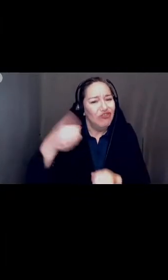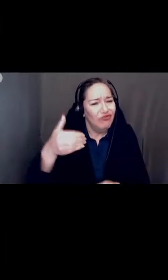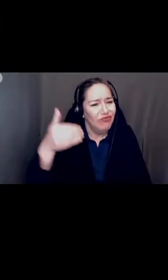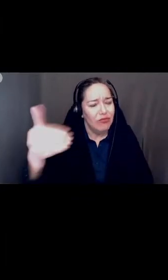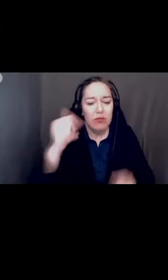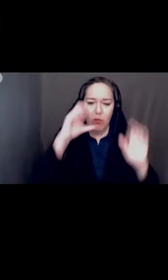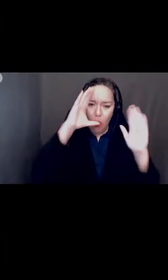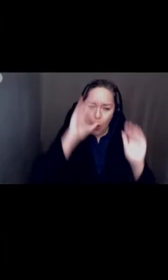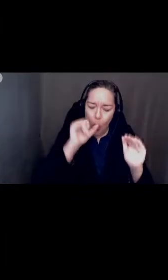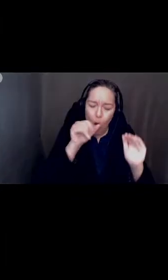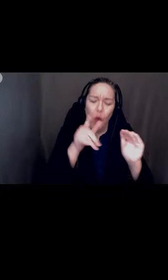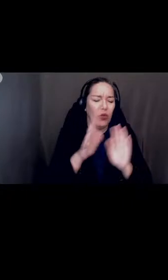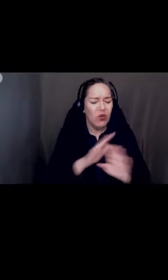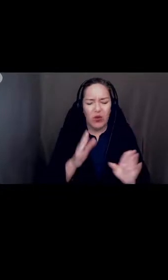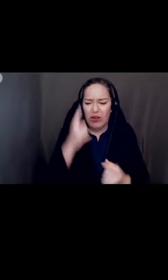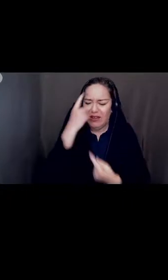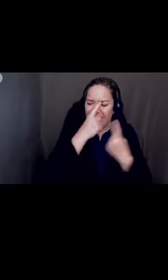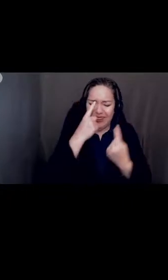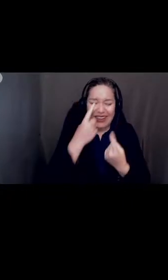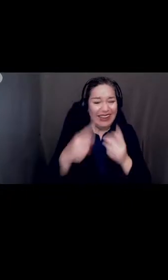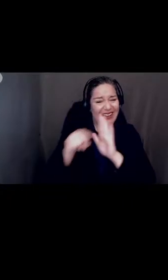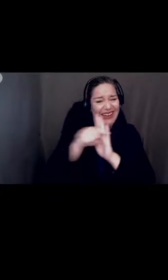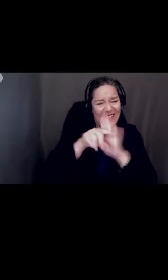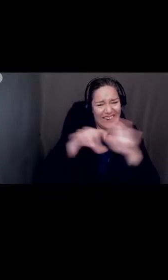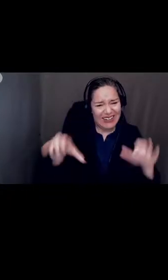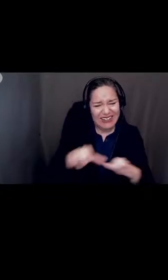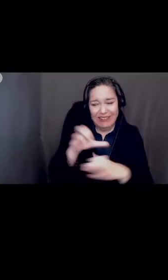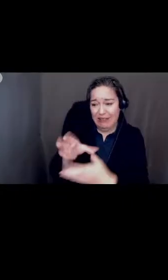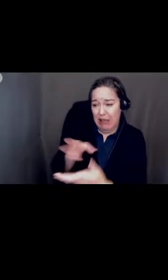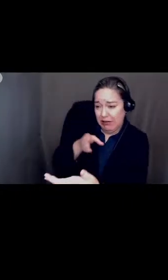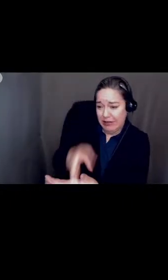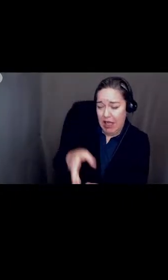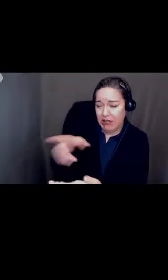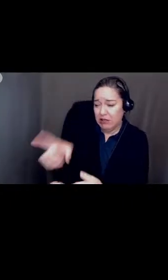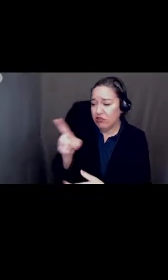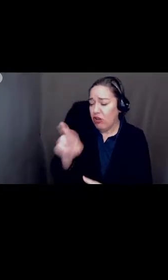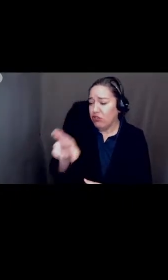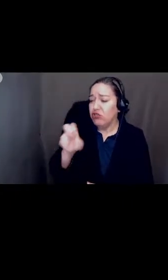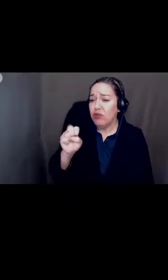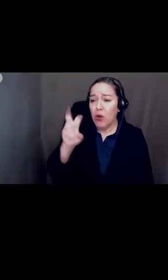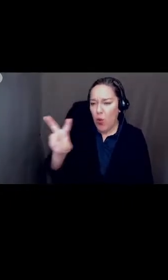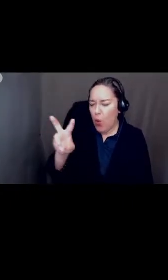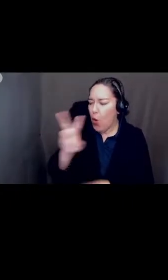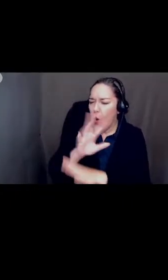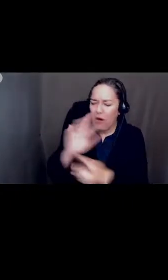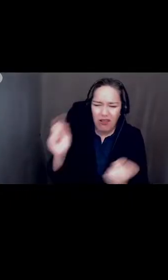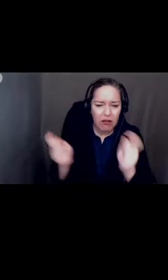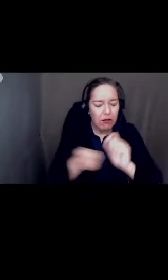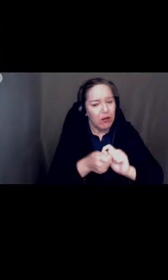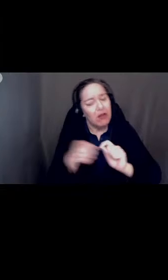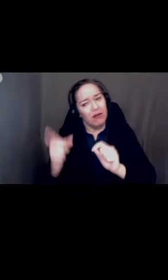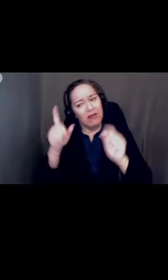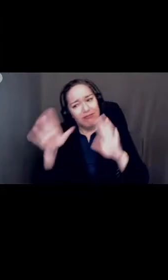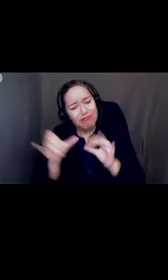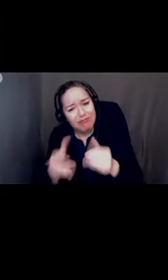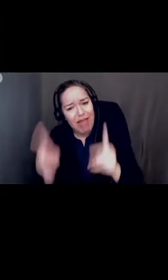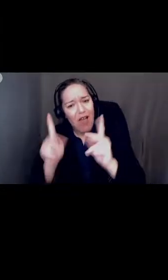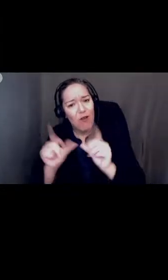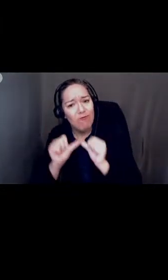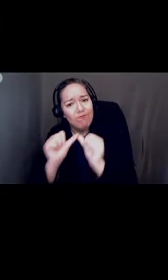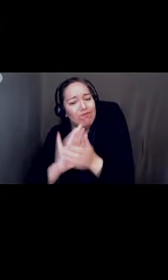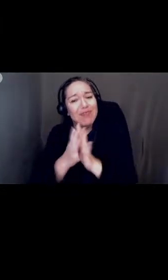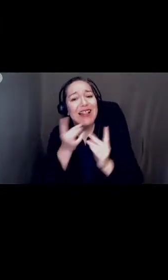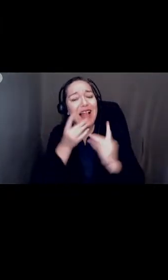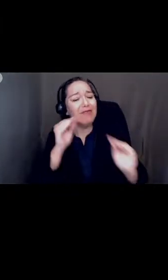you can reconsider any negative action against dr strikwarda and allow her to be the light all students need sincerely lorana romero